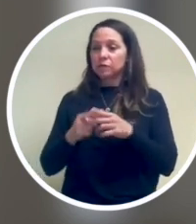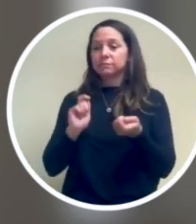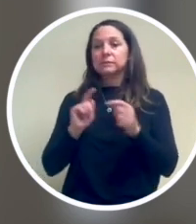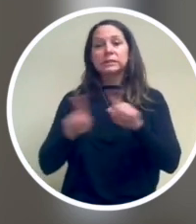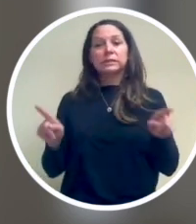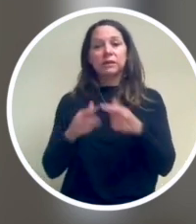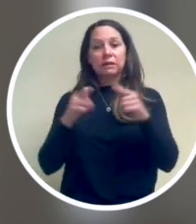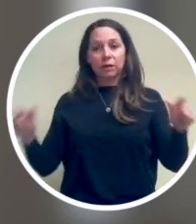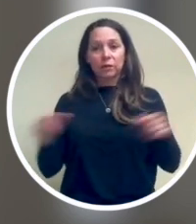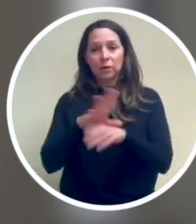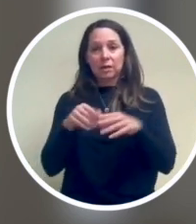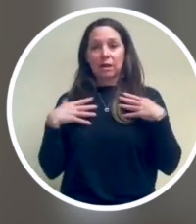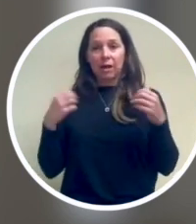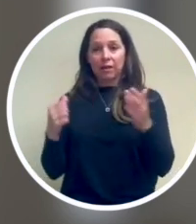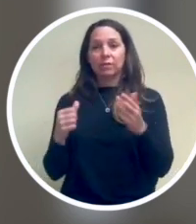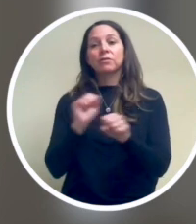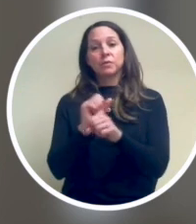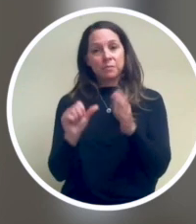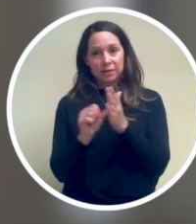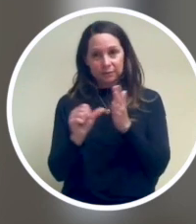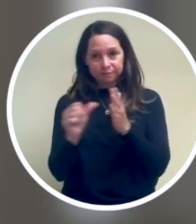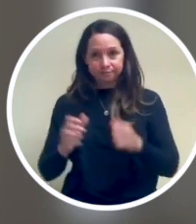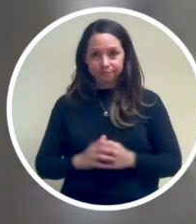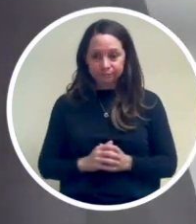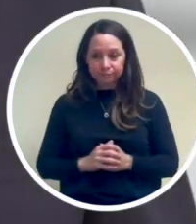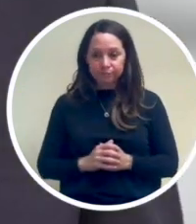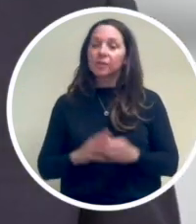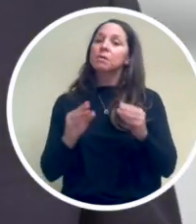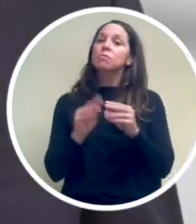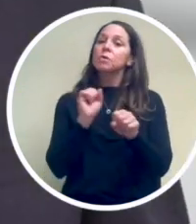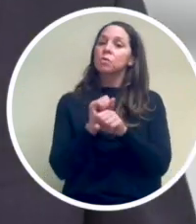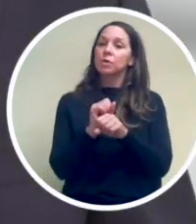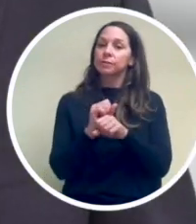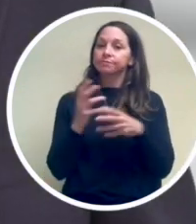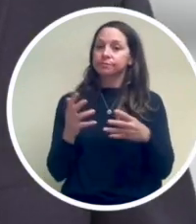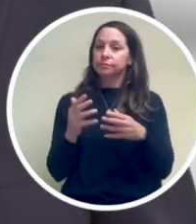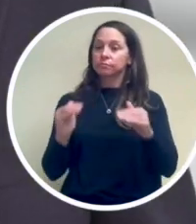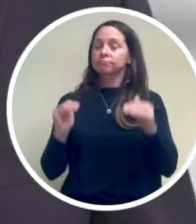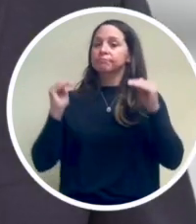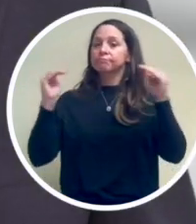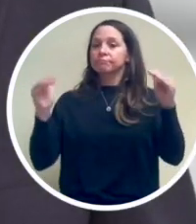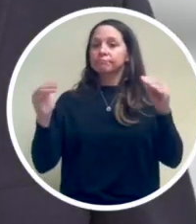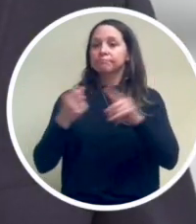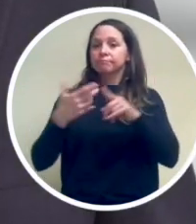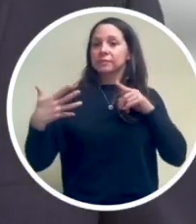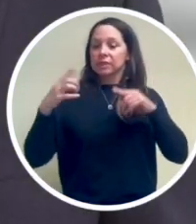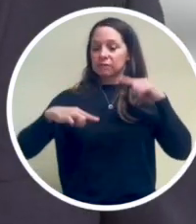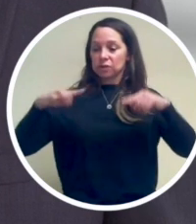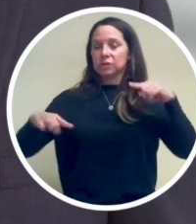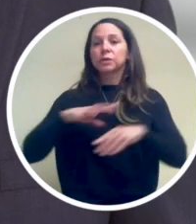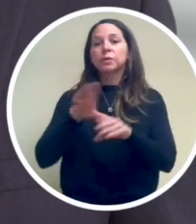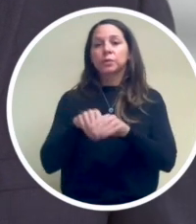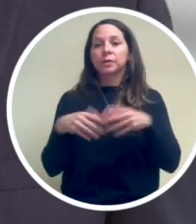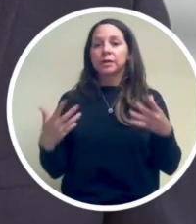led to a redesign of the language of the imagery of our health careers pages. Further structural work to advance diversity has also